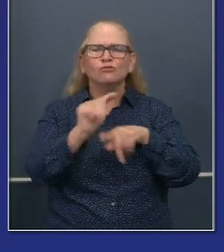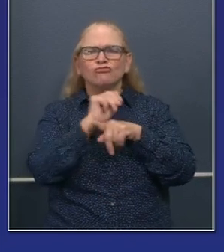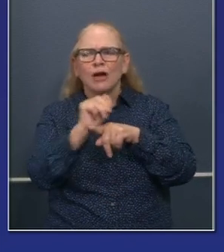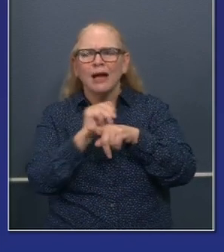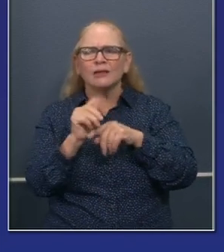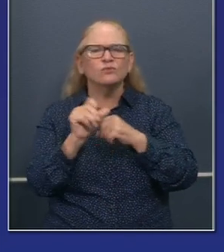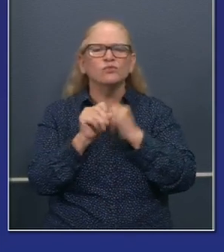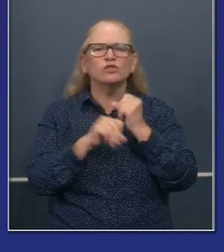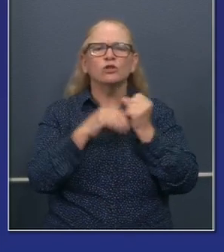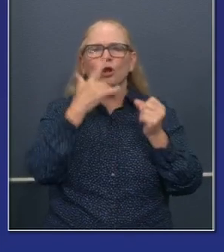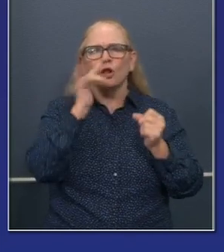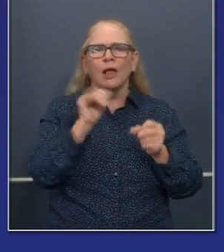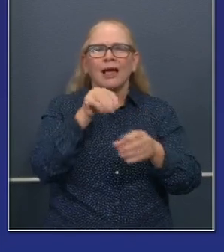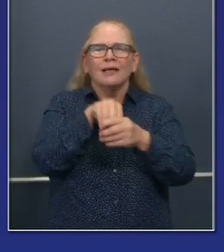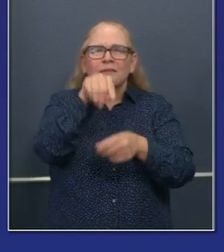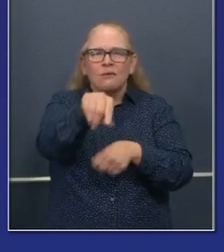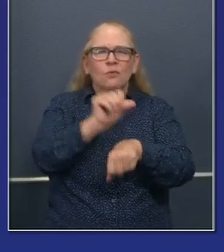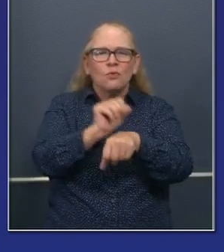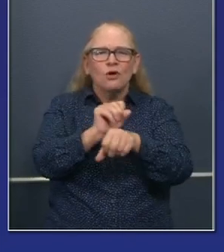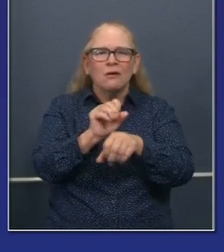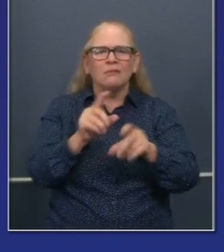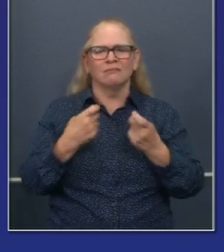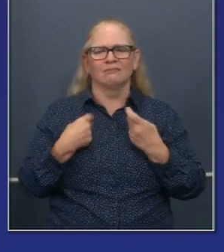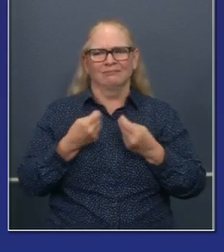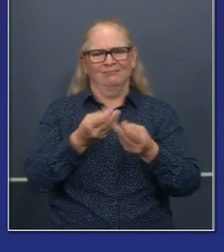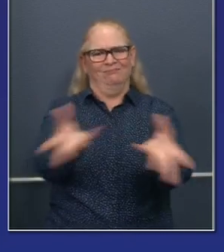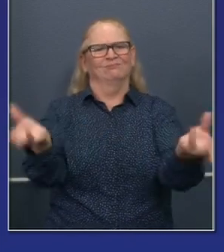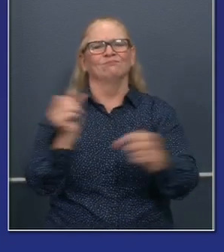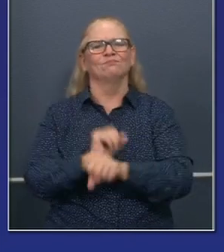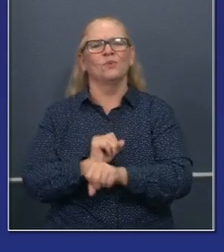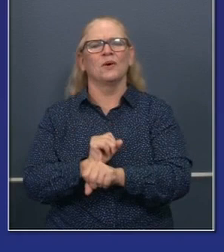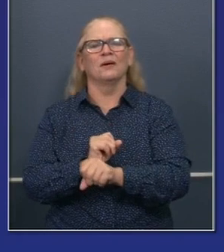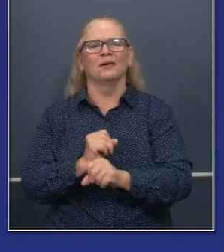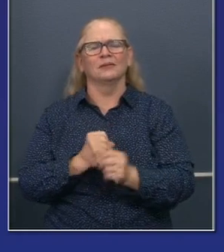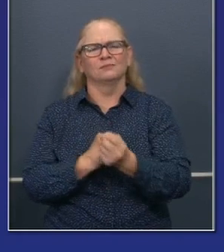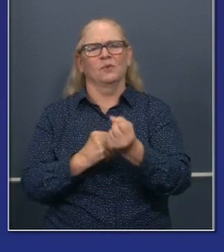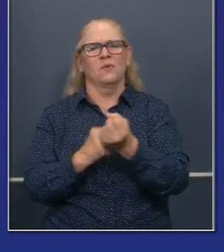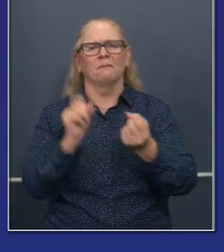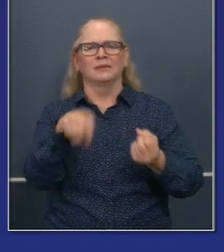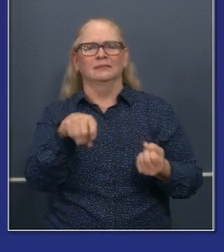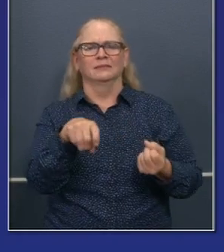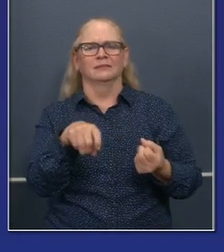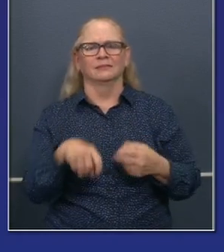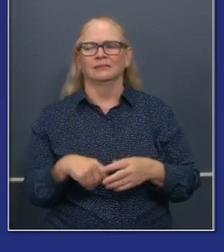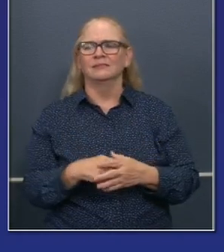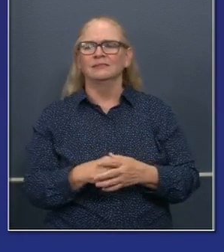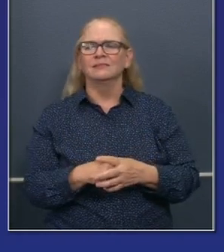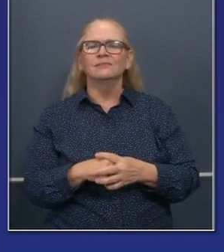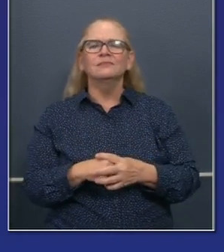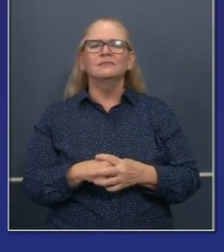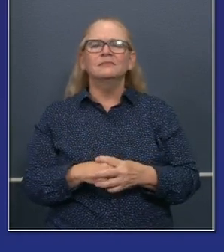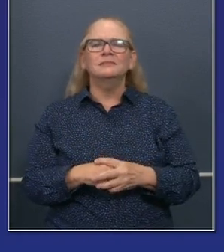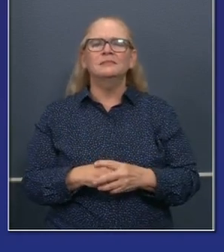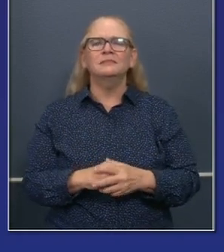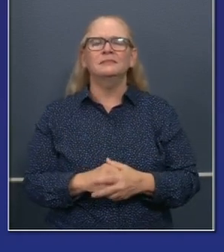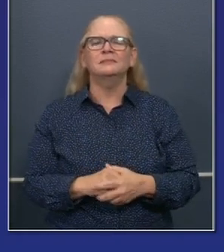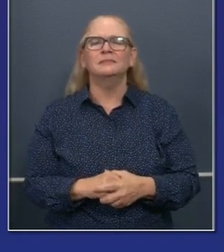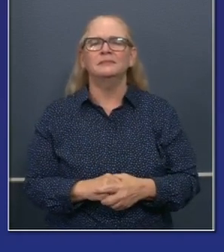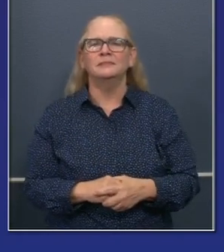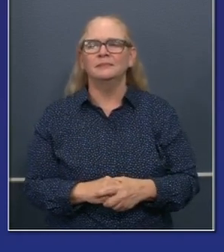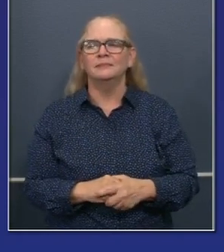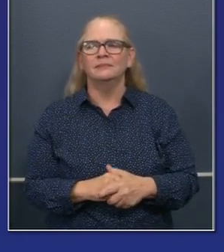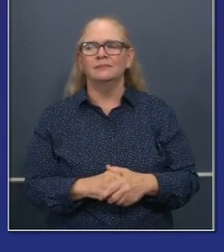well, projects that are ready to go. I always hesitate to say shovel ready projects, uh, because that connotes, uh, some of the old stimulus after 08.